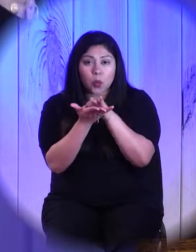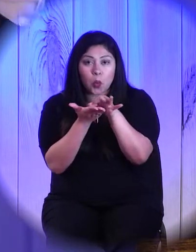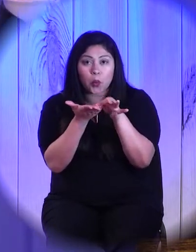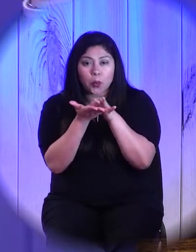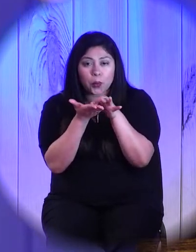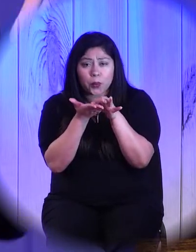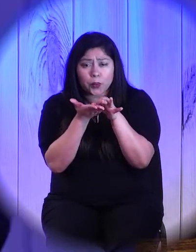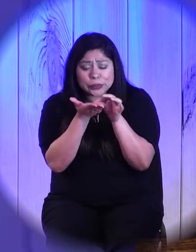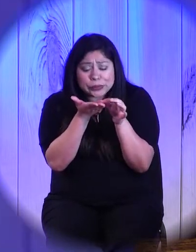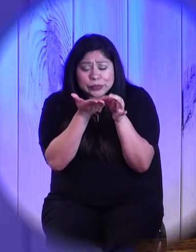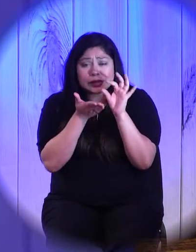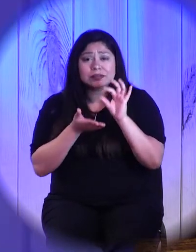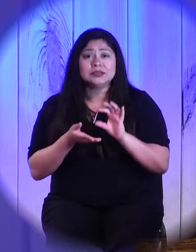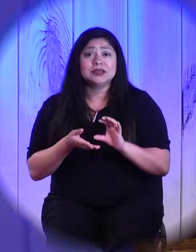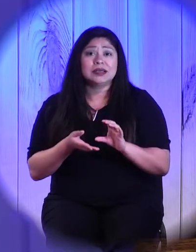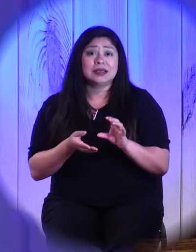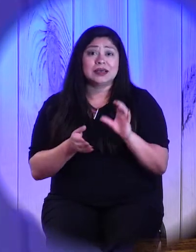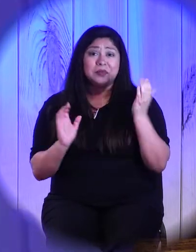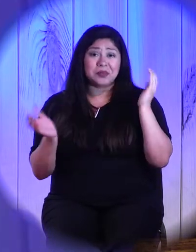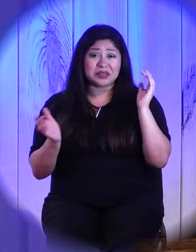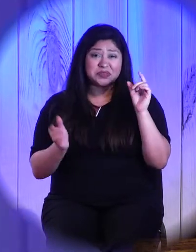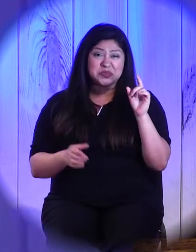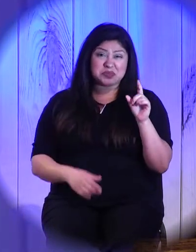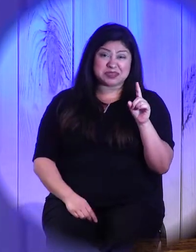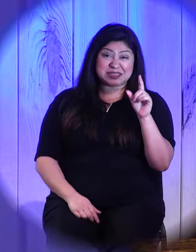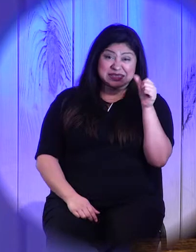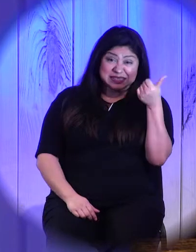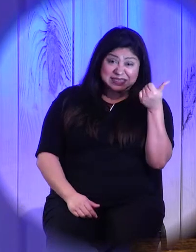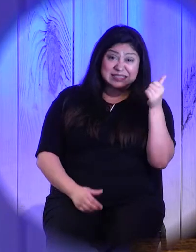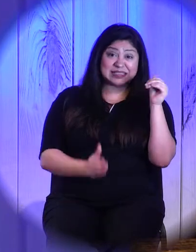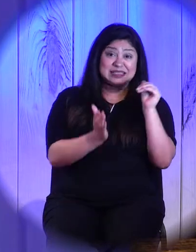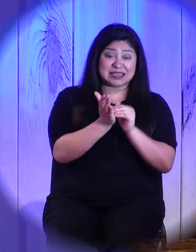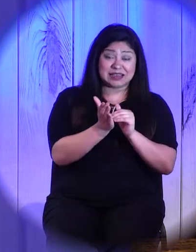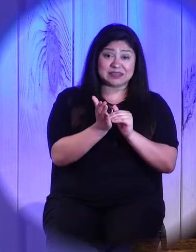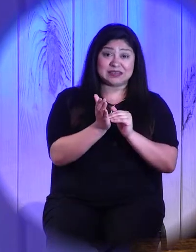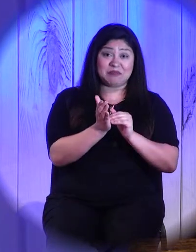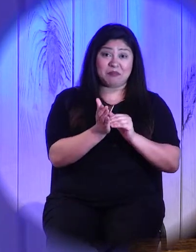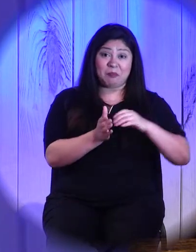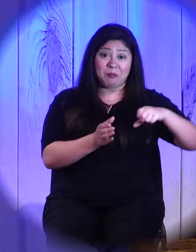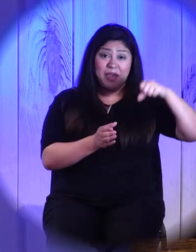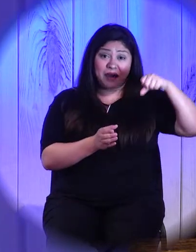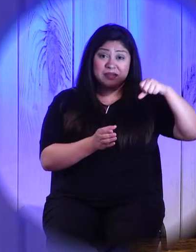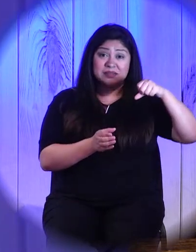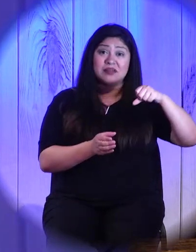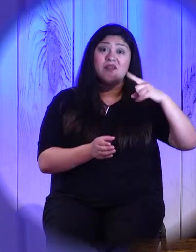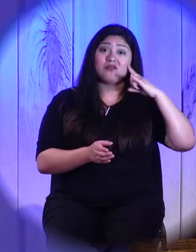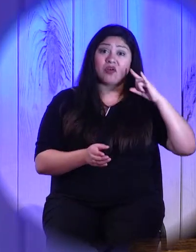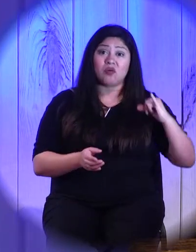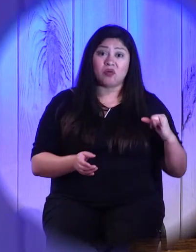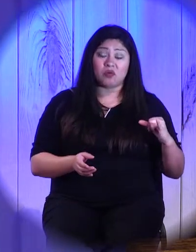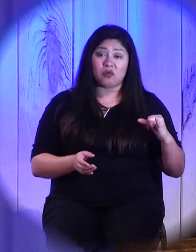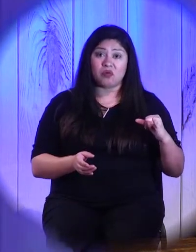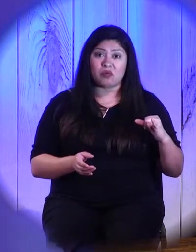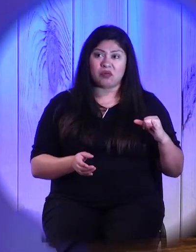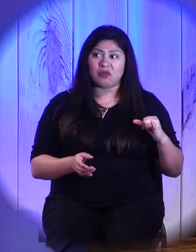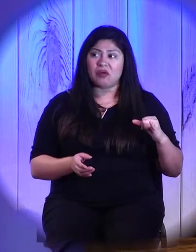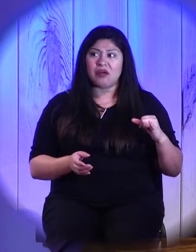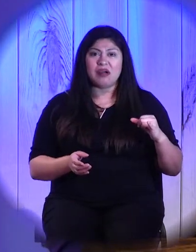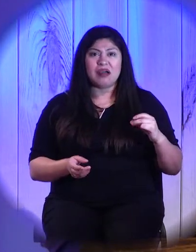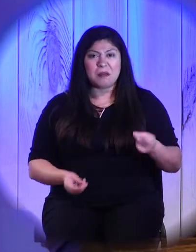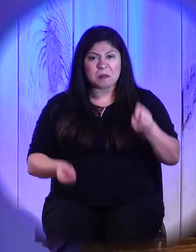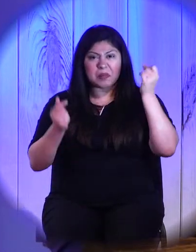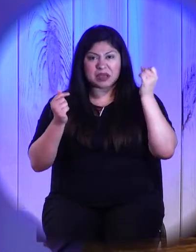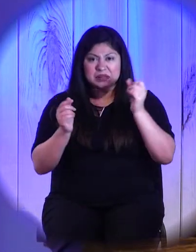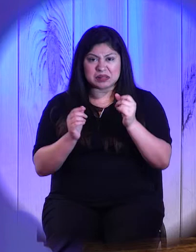to 10,000 bags of gold. And he immediately pulls out, you know, his